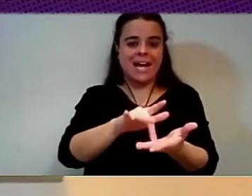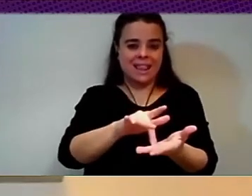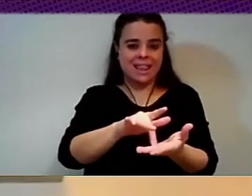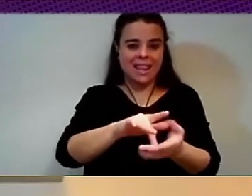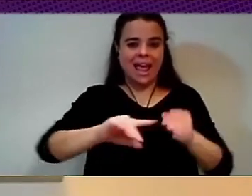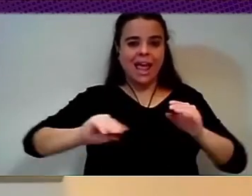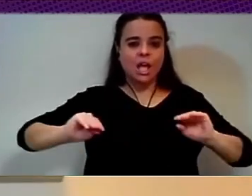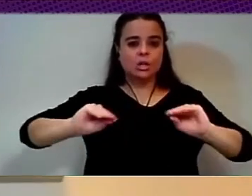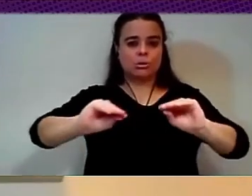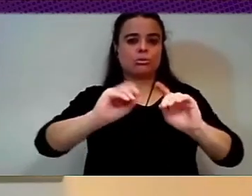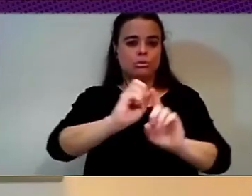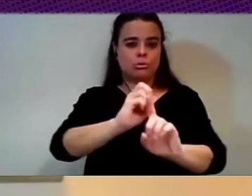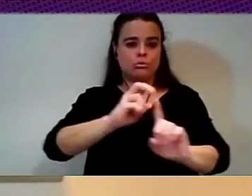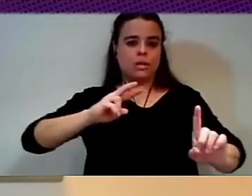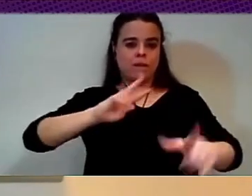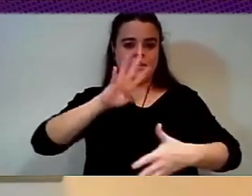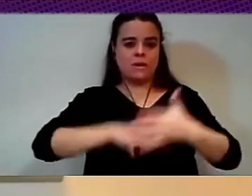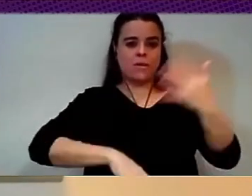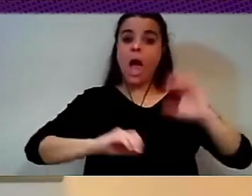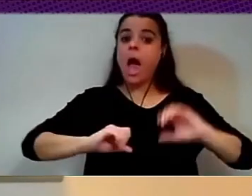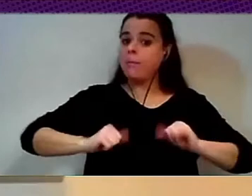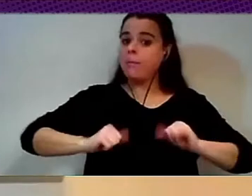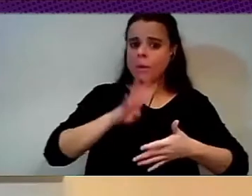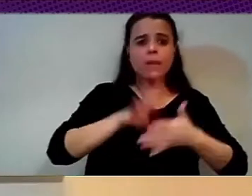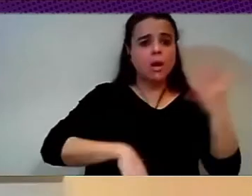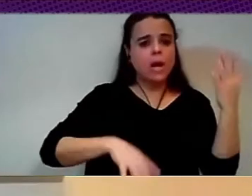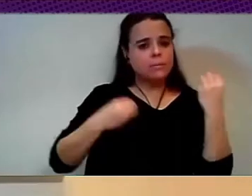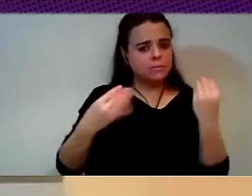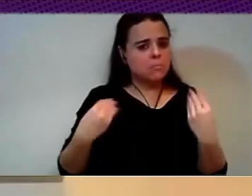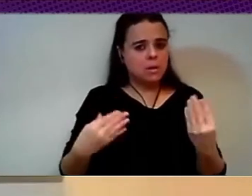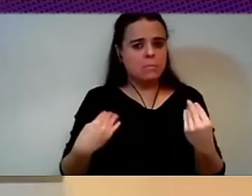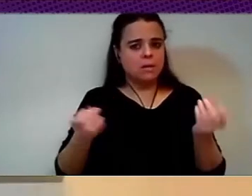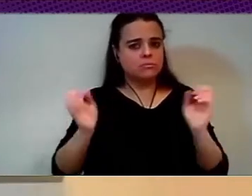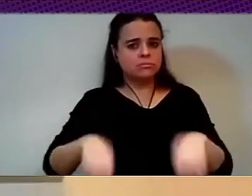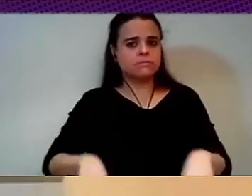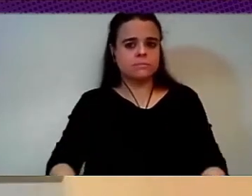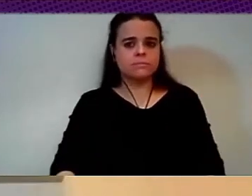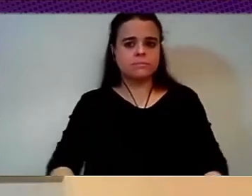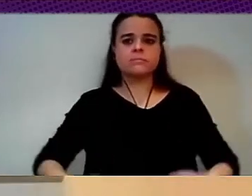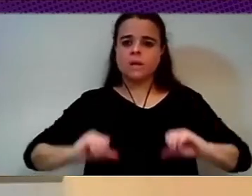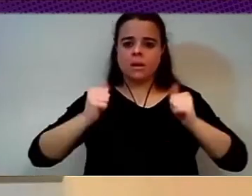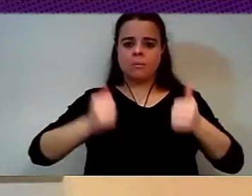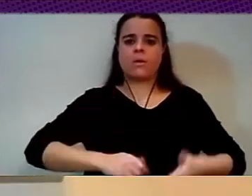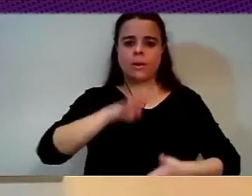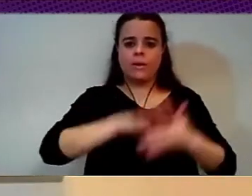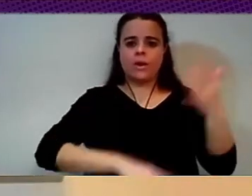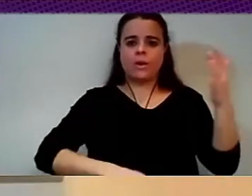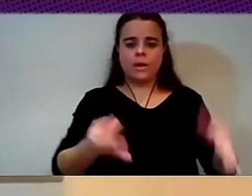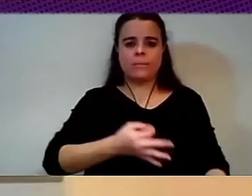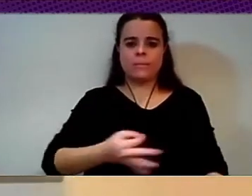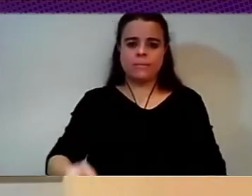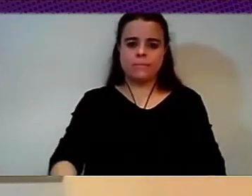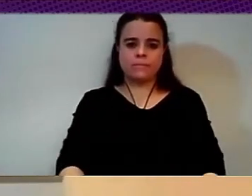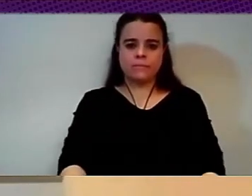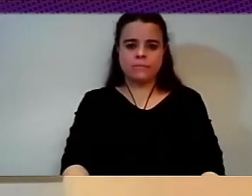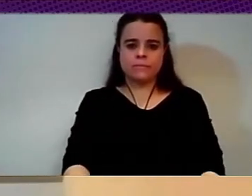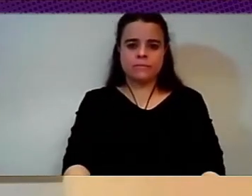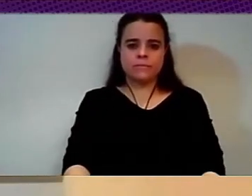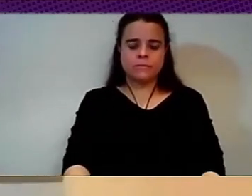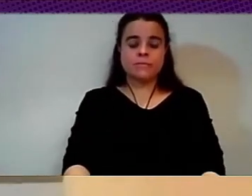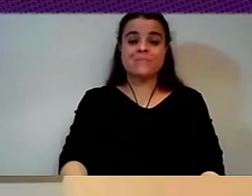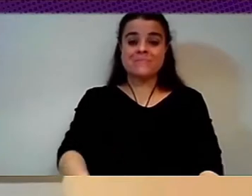Yeah. Yeah. So, yes. So, as Ekait just said, I used to be a commissioner